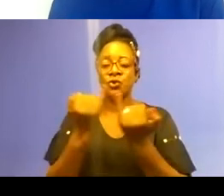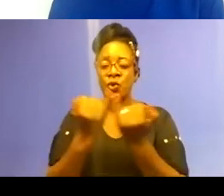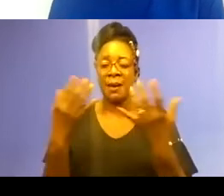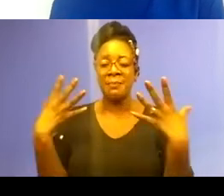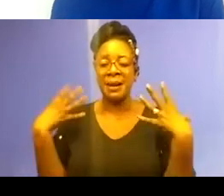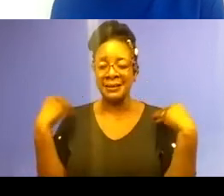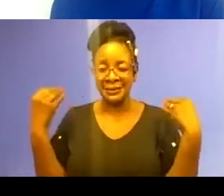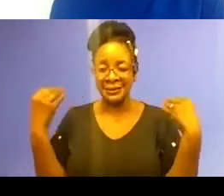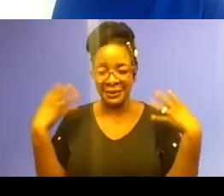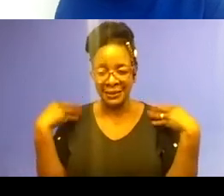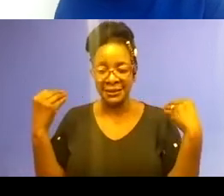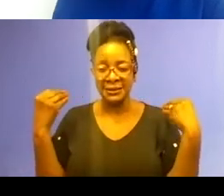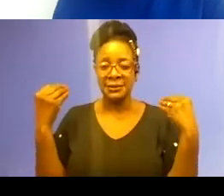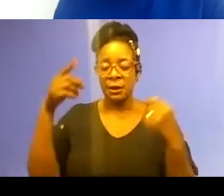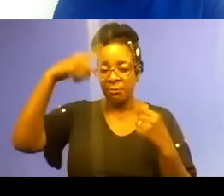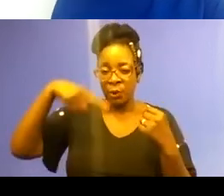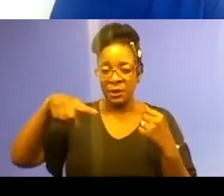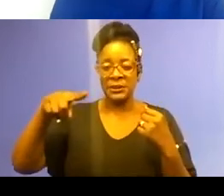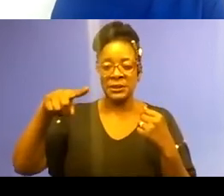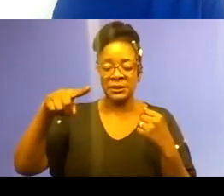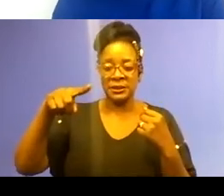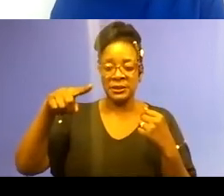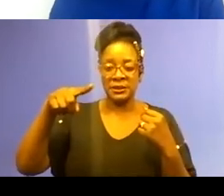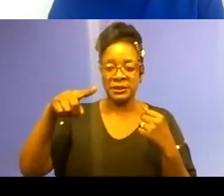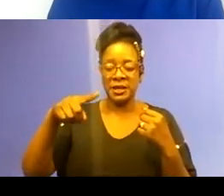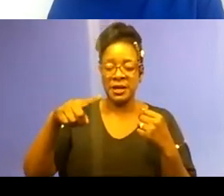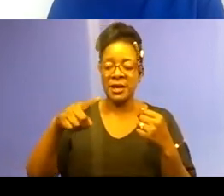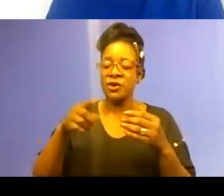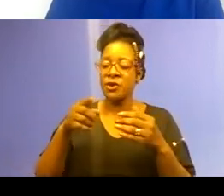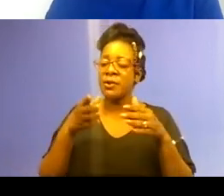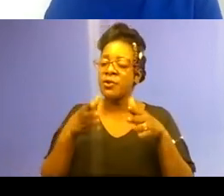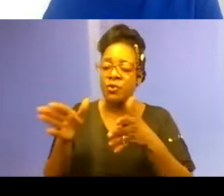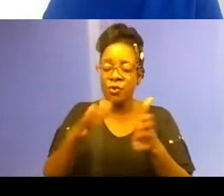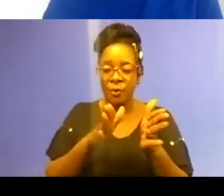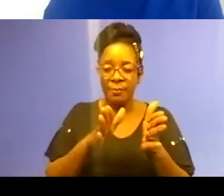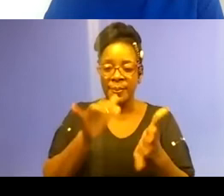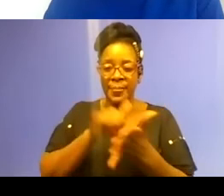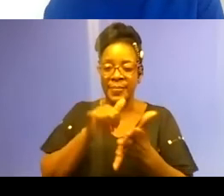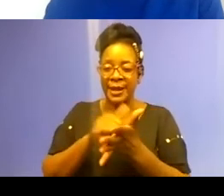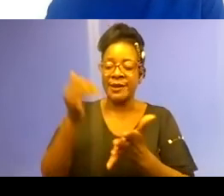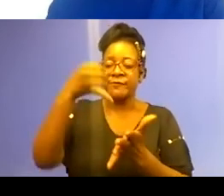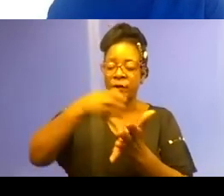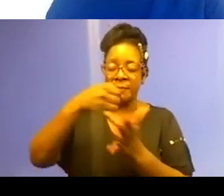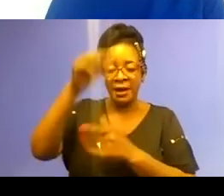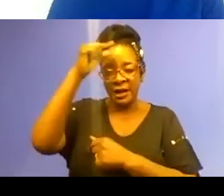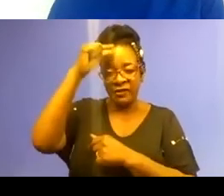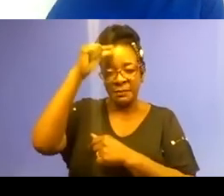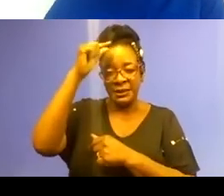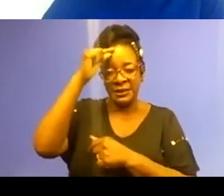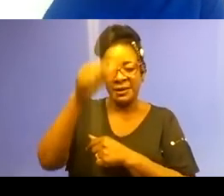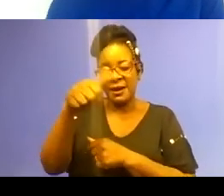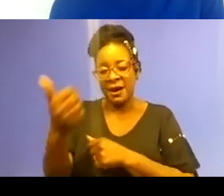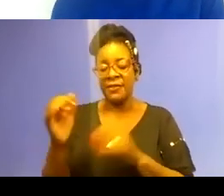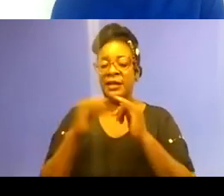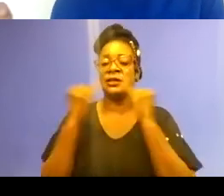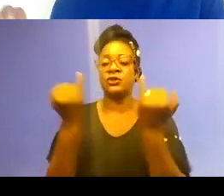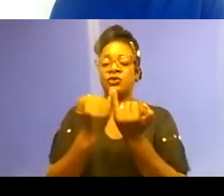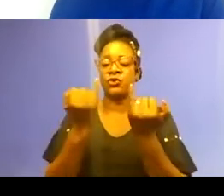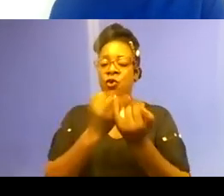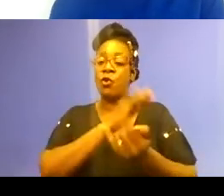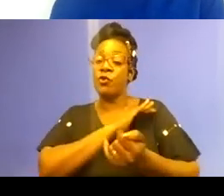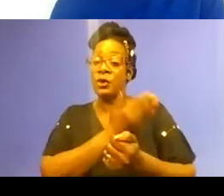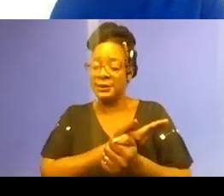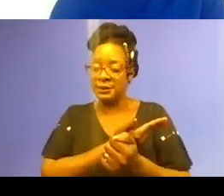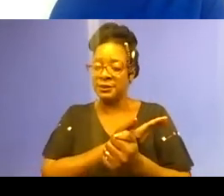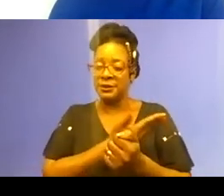that are enforced by corporate, government, and other institutional authorities. And so again, with the